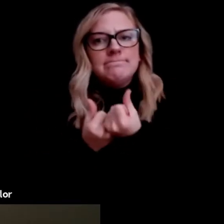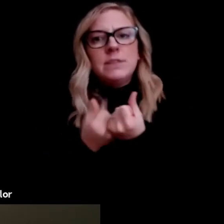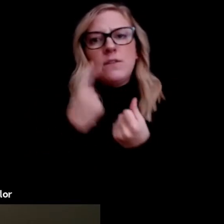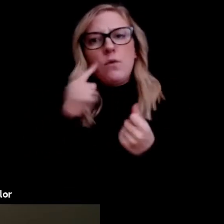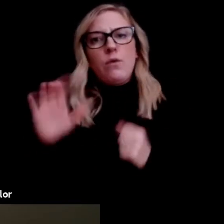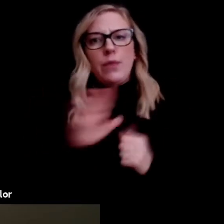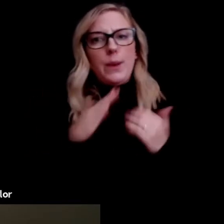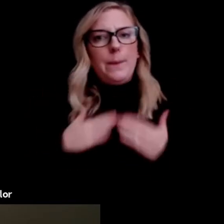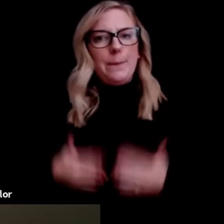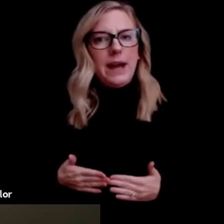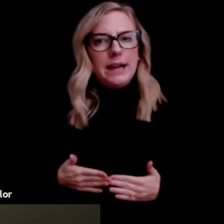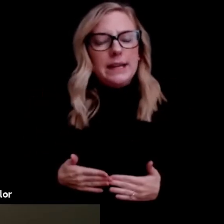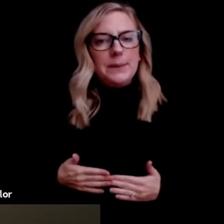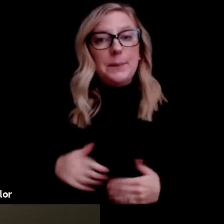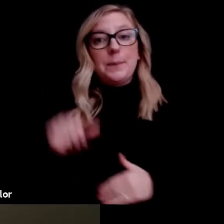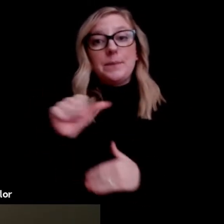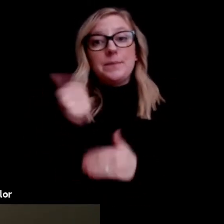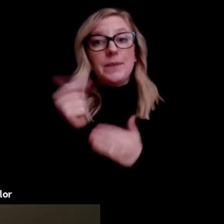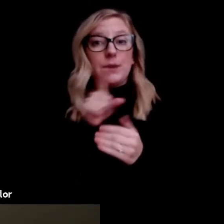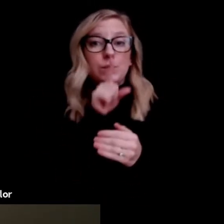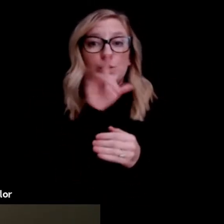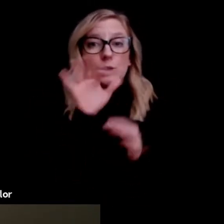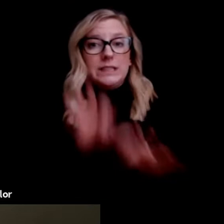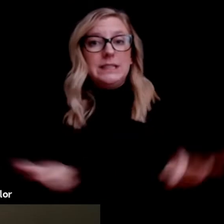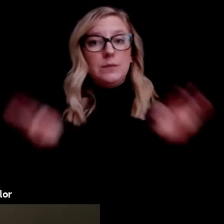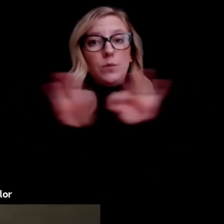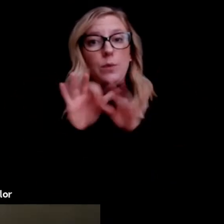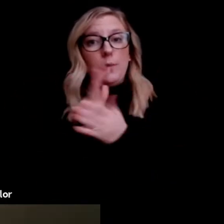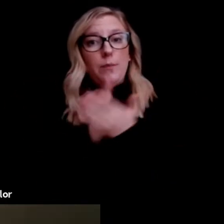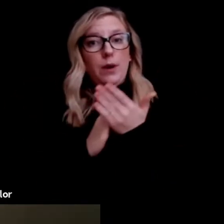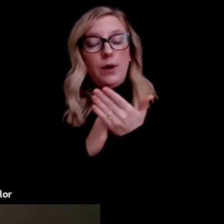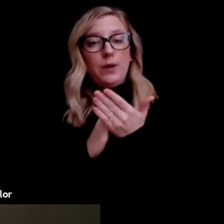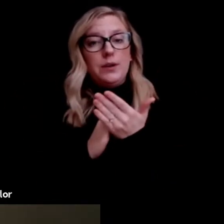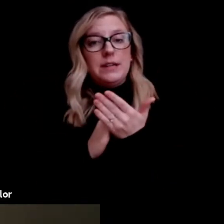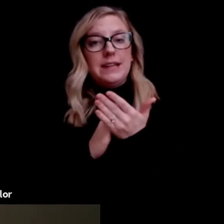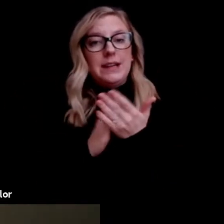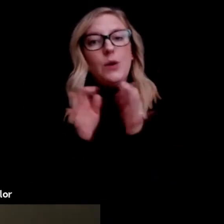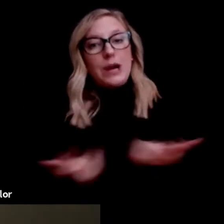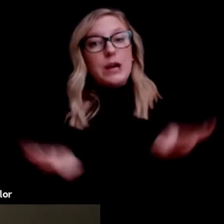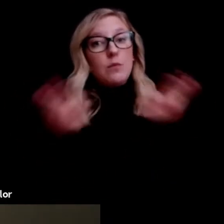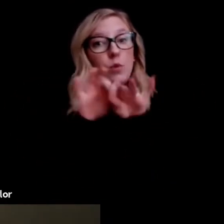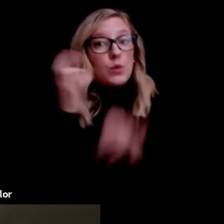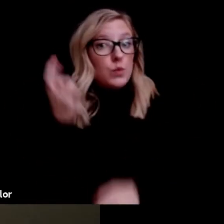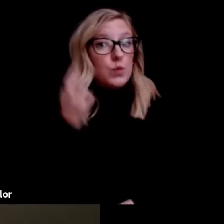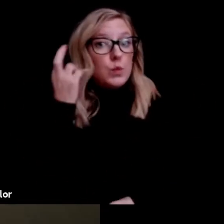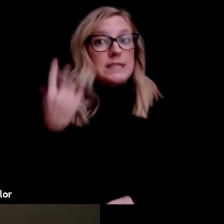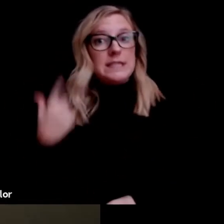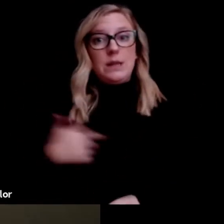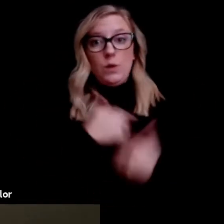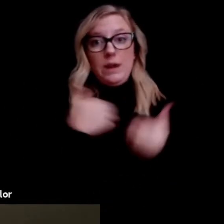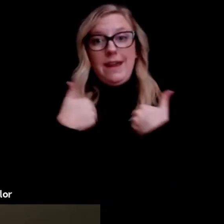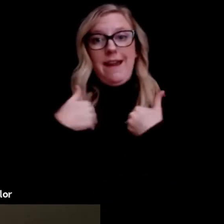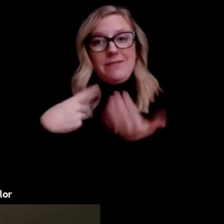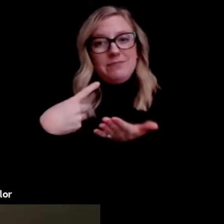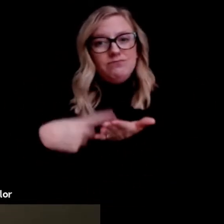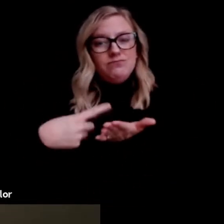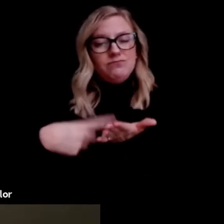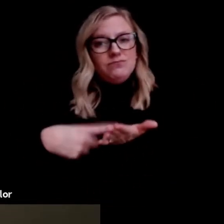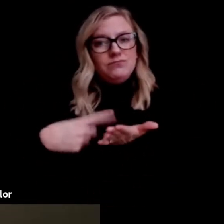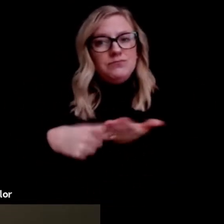Another really important part that we, or important reason that we have these conversations